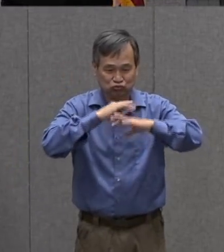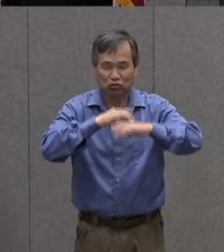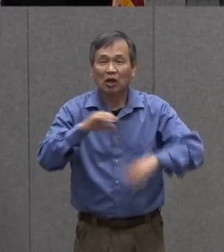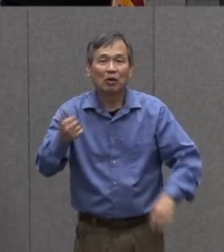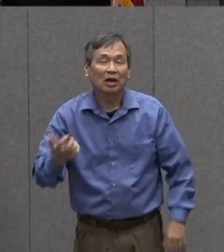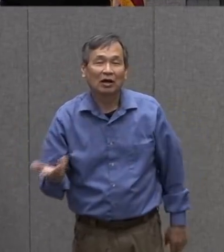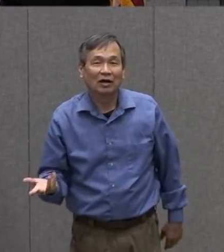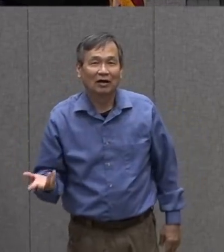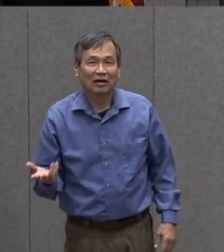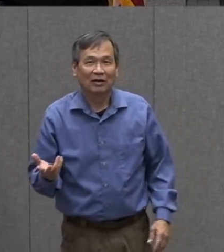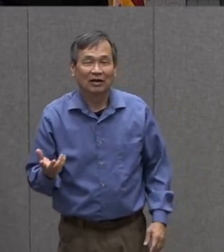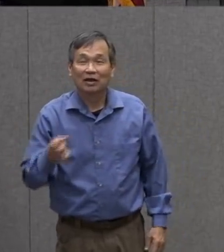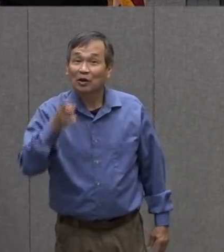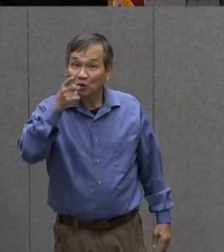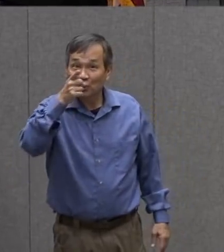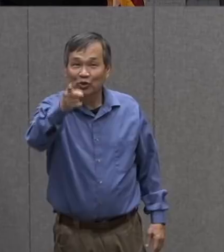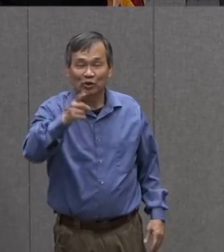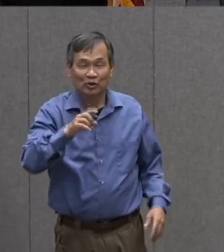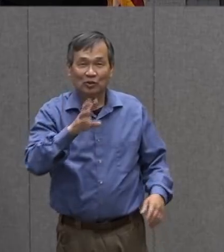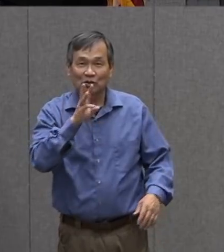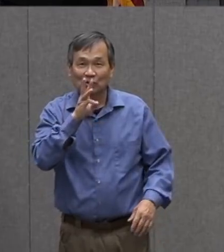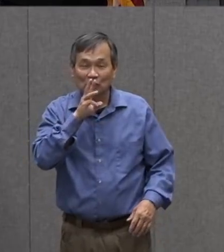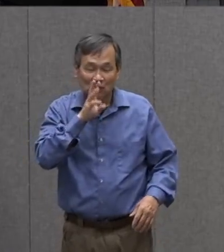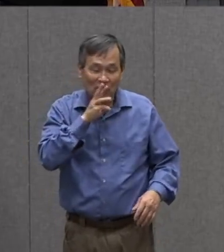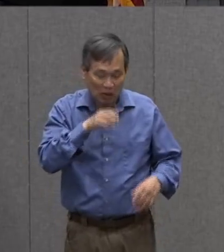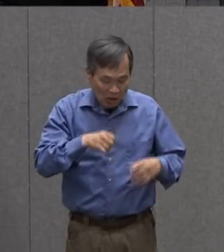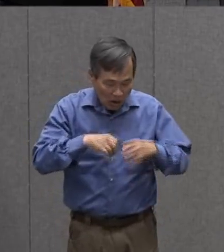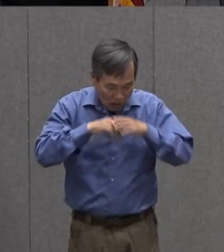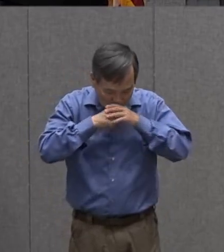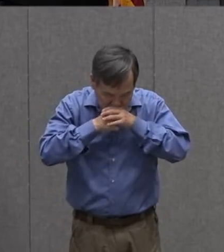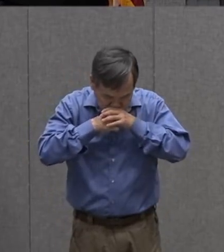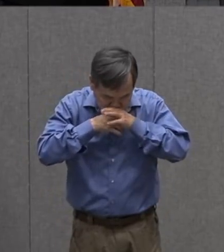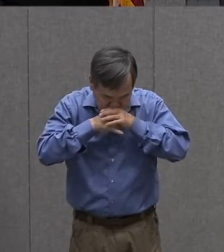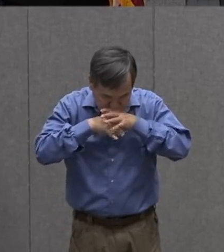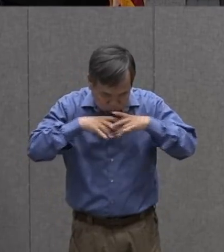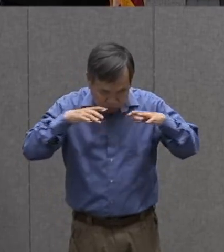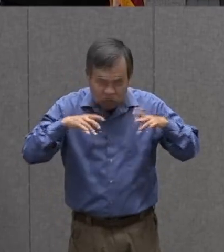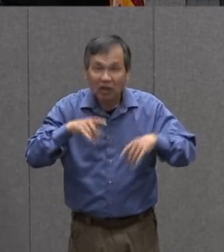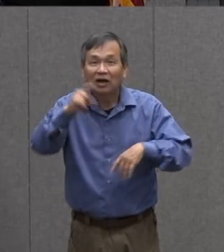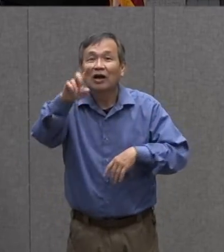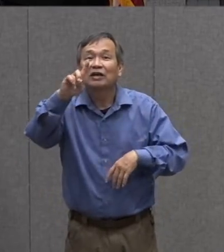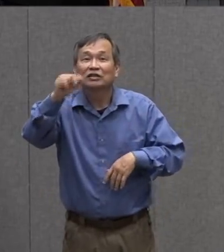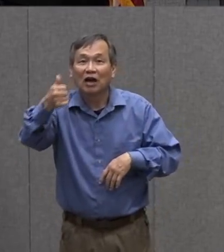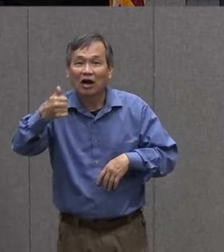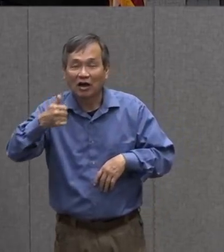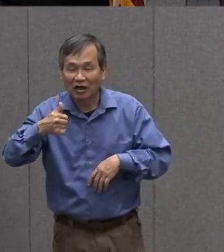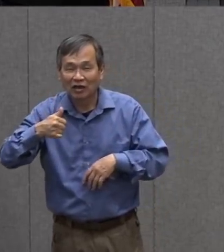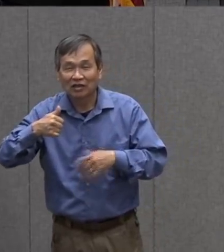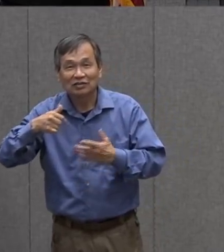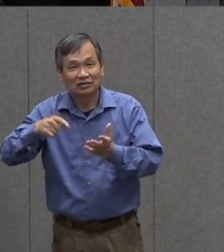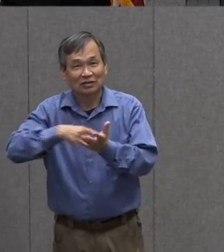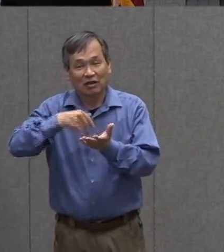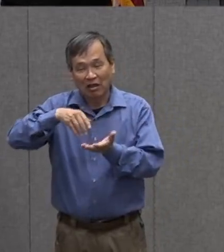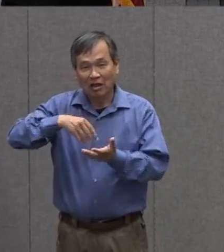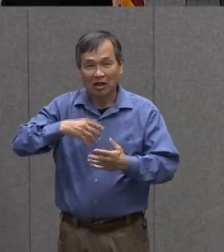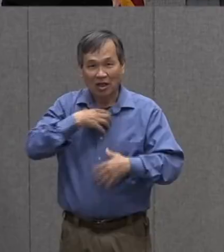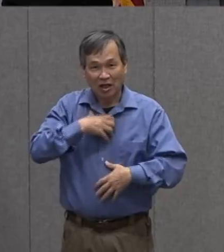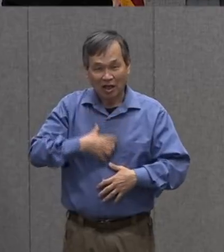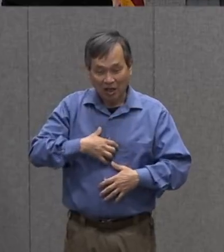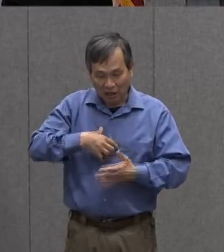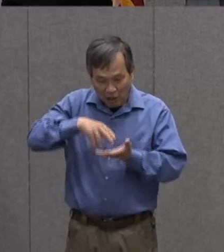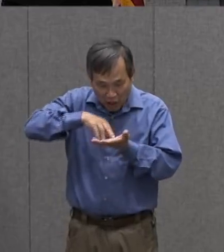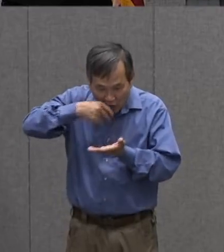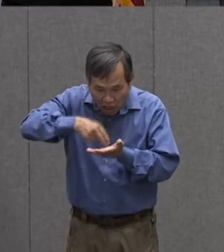yourself blow a bubble have you seen dogs making bubbles sometimes they get hungry and